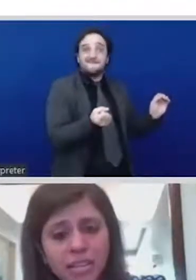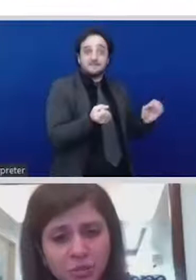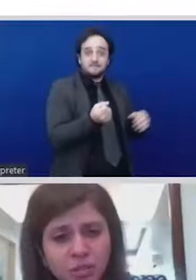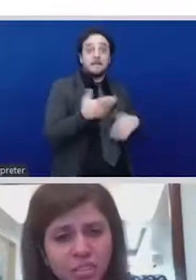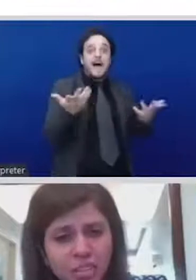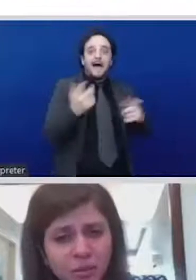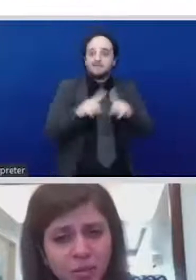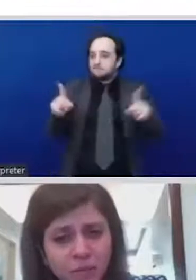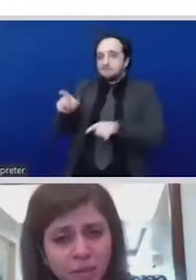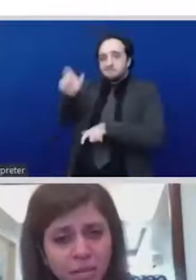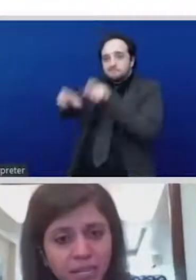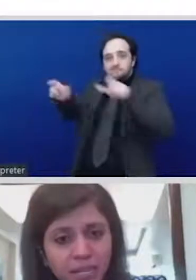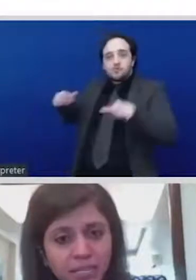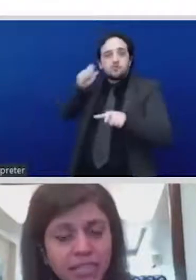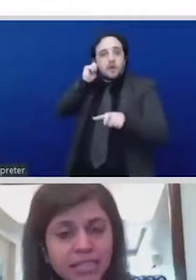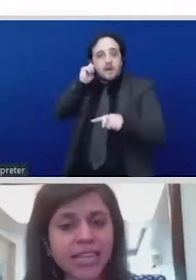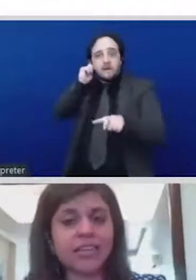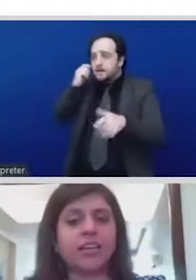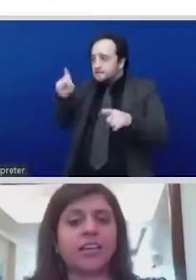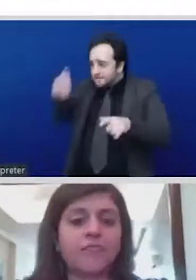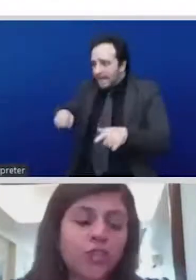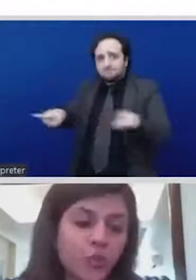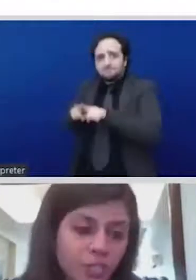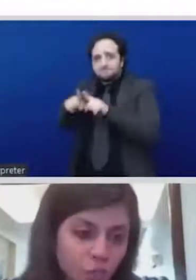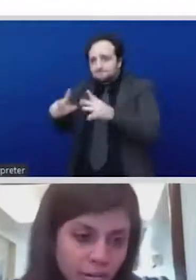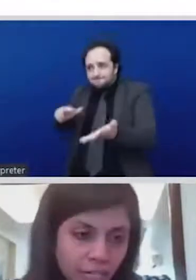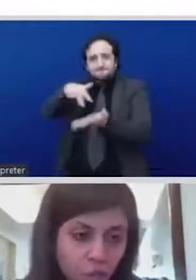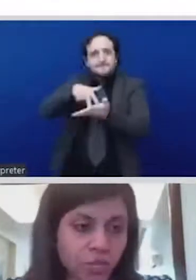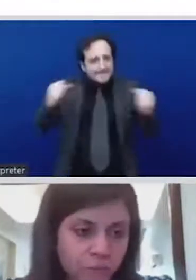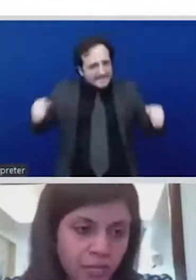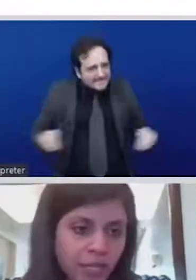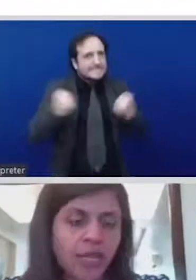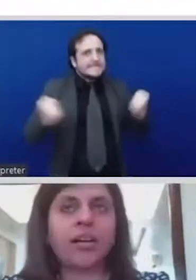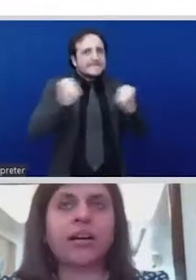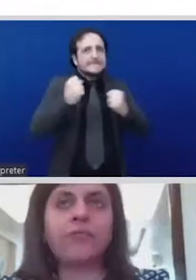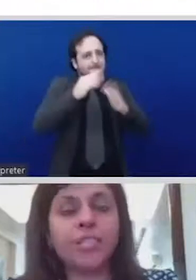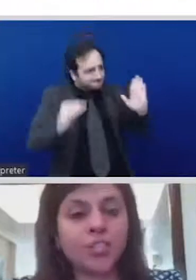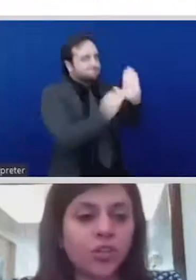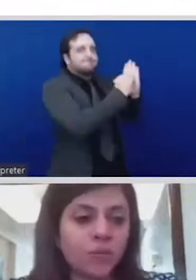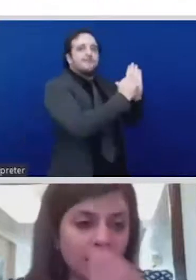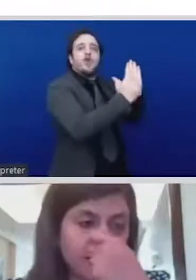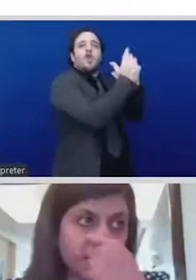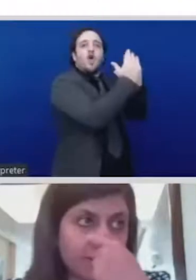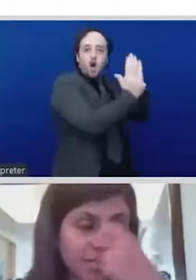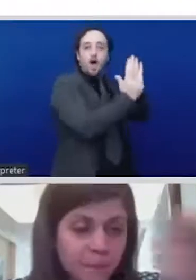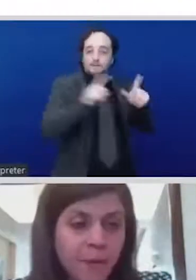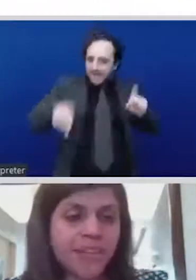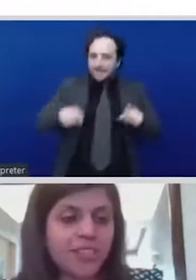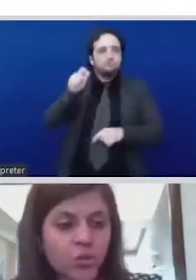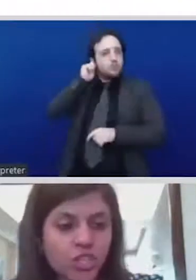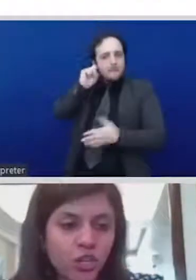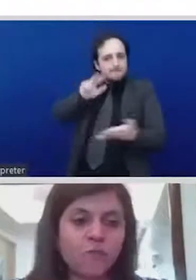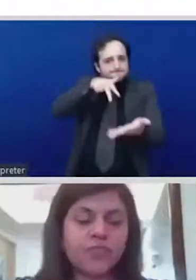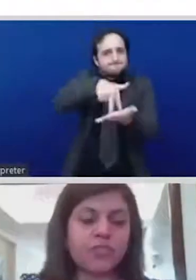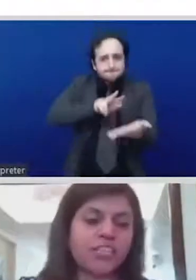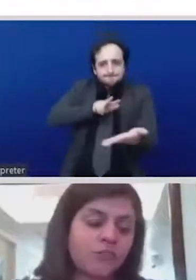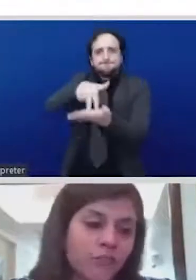and one of the main another thing is that of course when you look at autonomy women's autonomy it's embedded in social